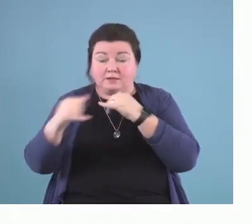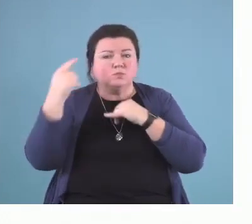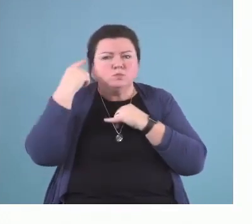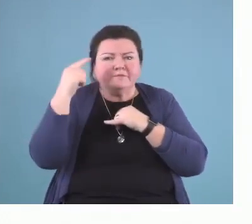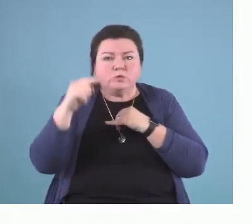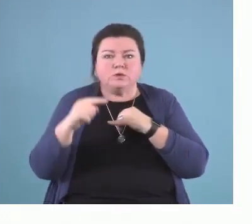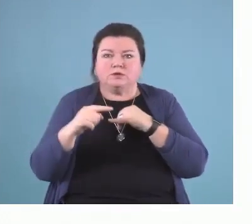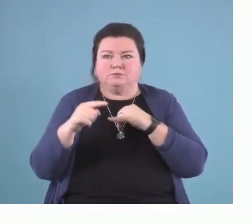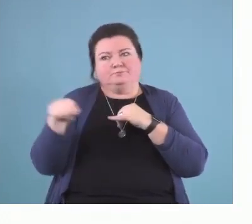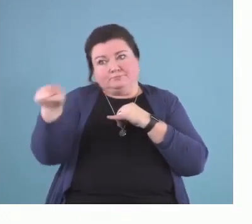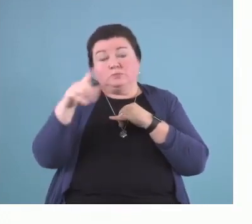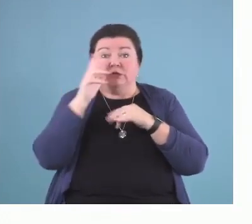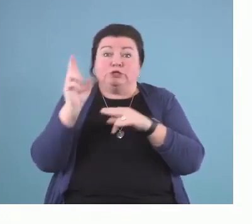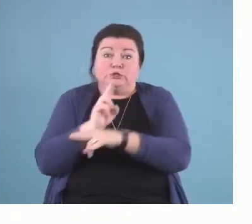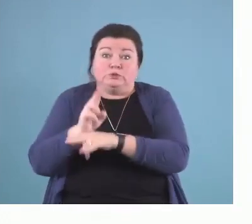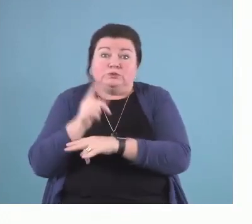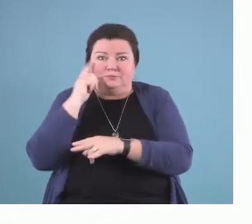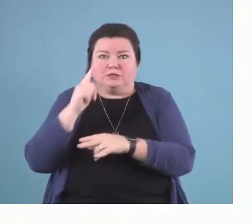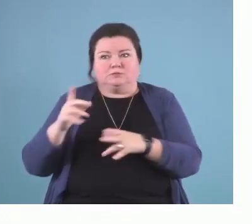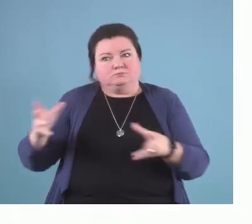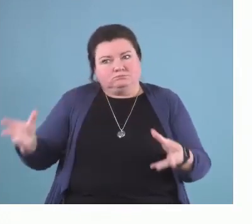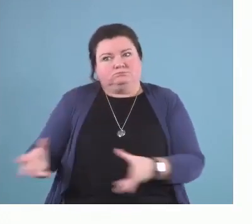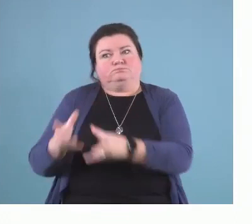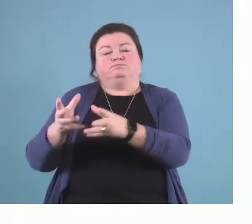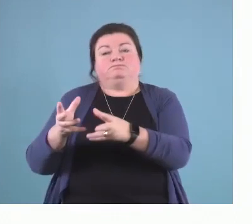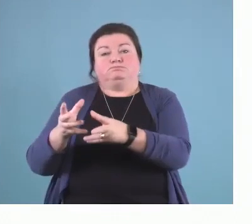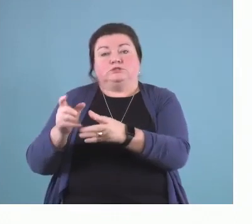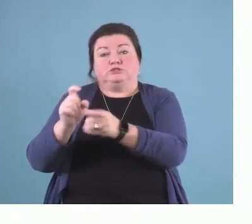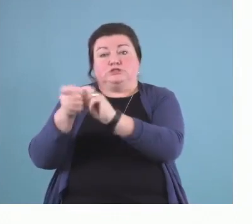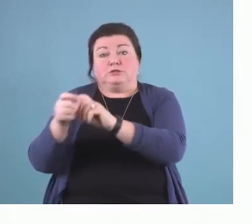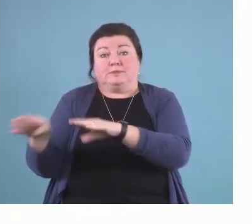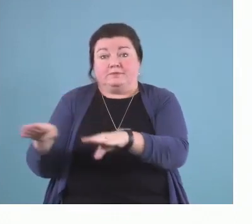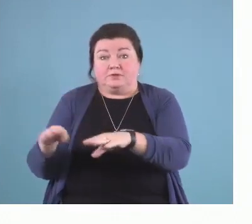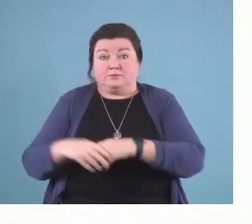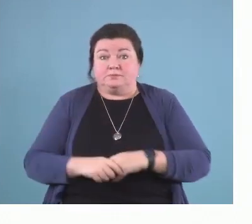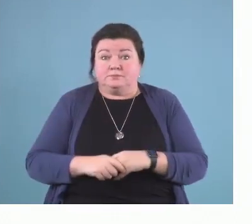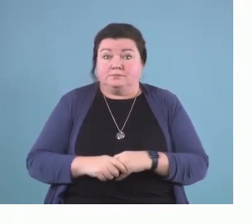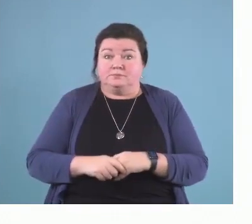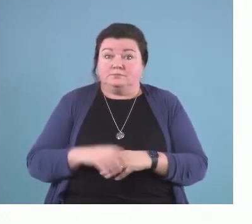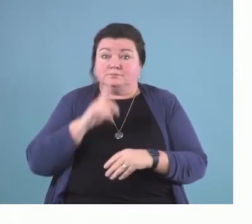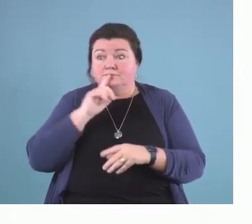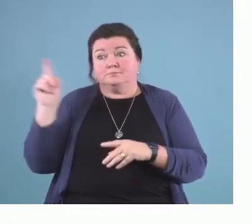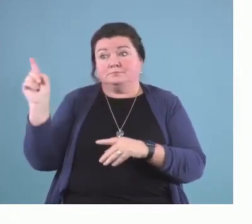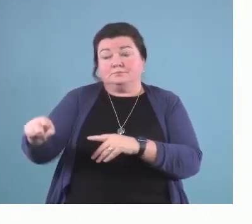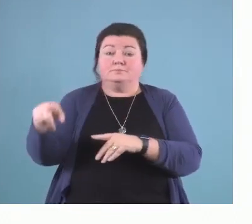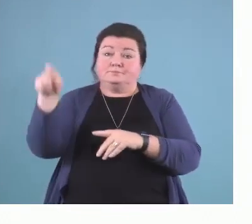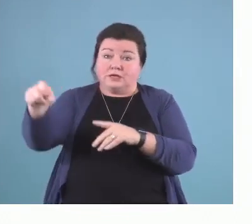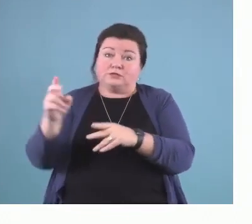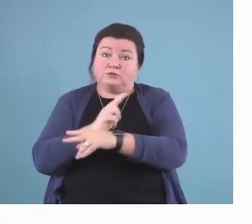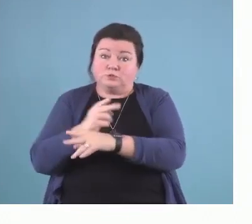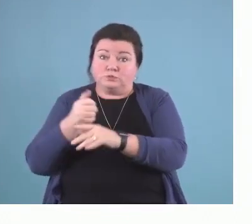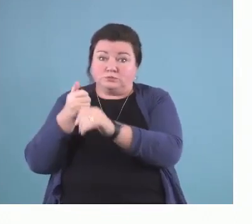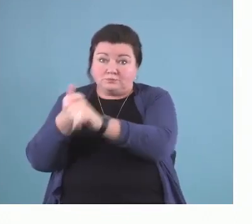form of motivation, isn't it? That's a form of changing someone's behavior because there's actually potential for a desired